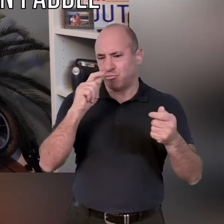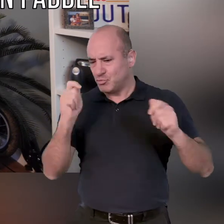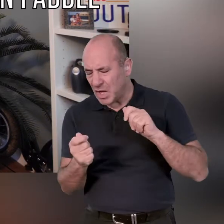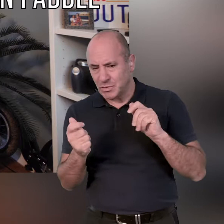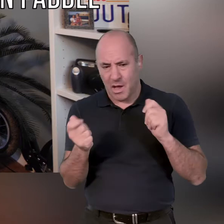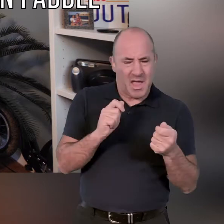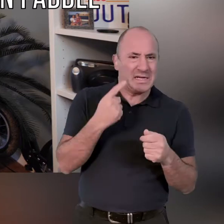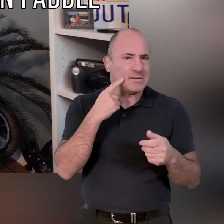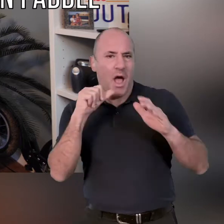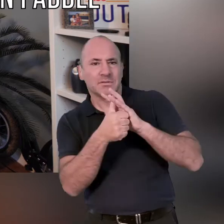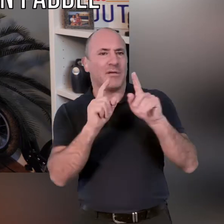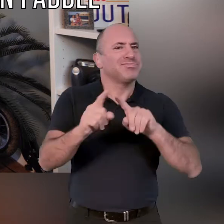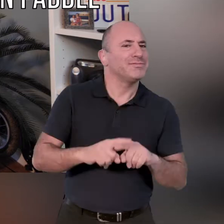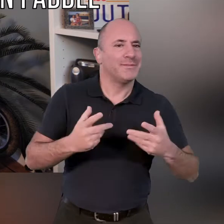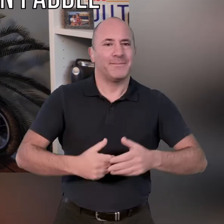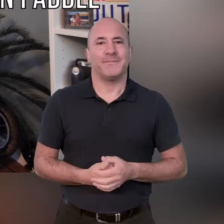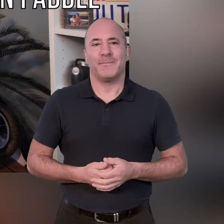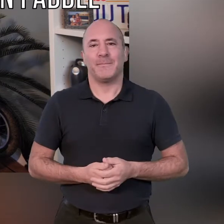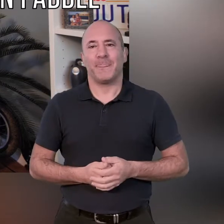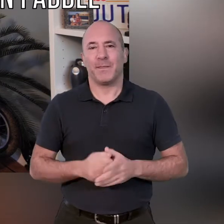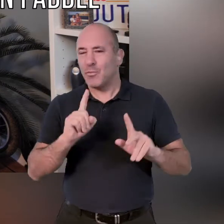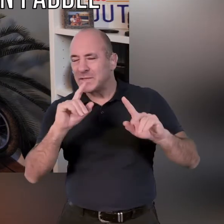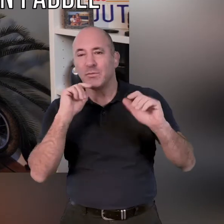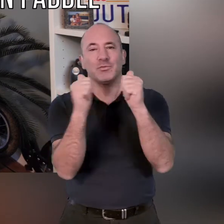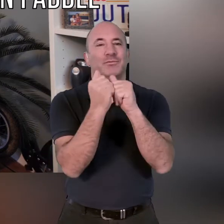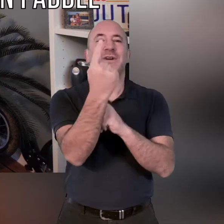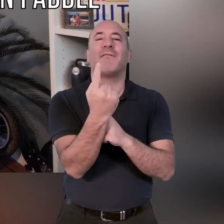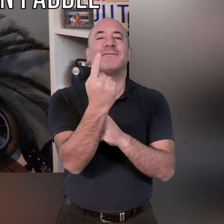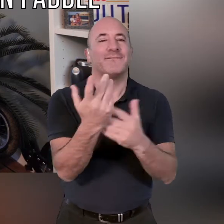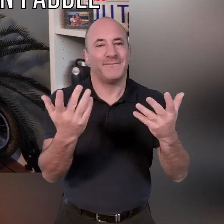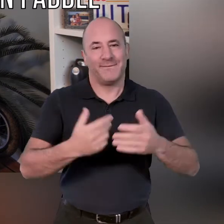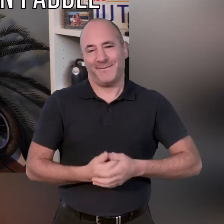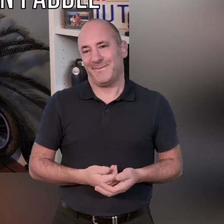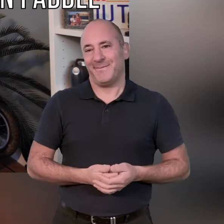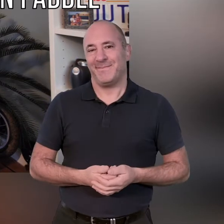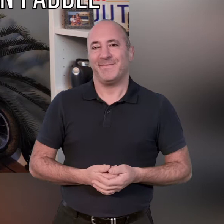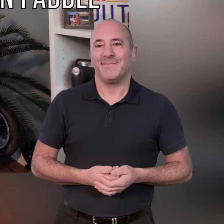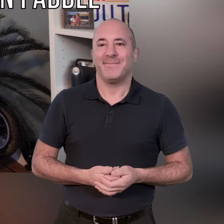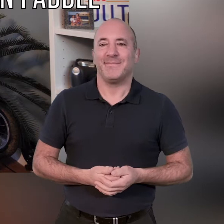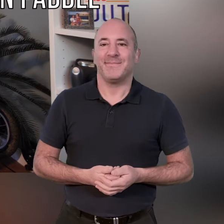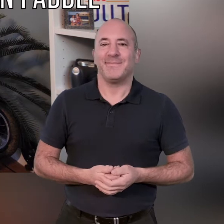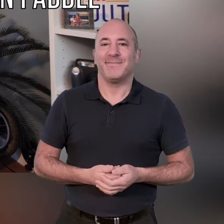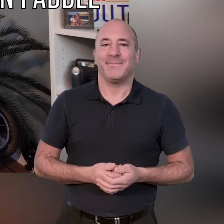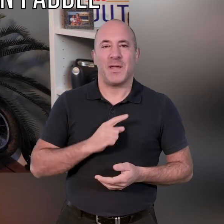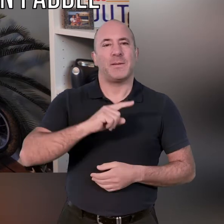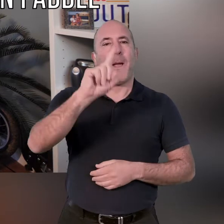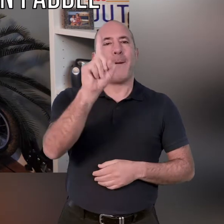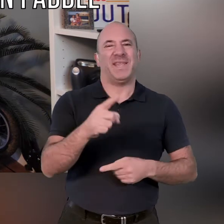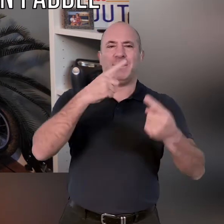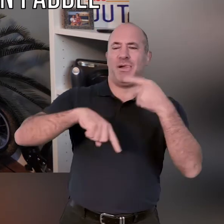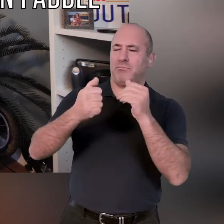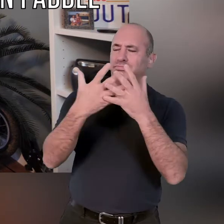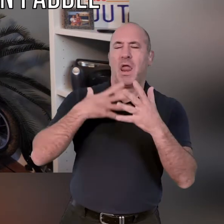guys how you can change and adapt these sessions and do it slightly differently to work for you so lots of people like to do